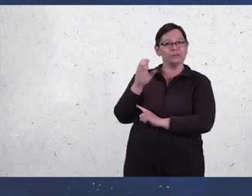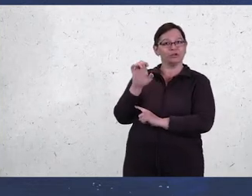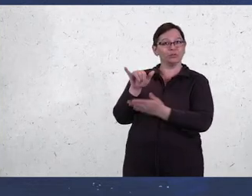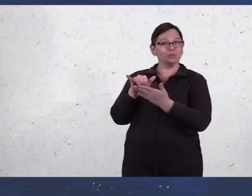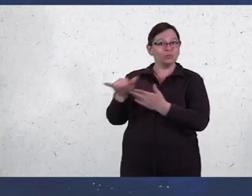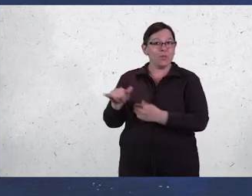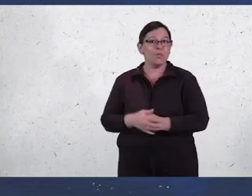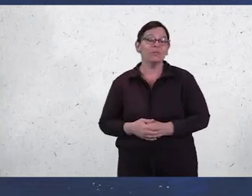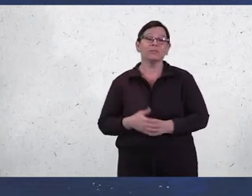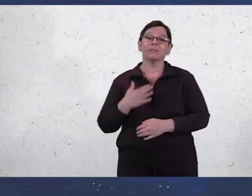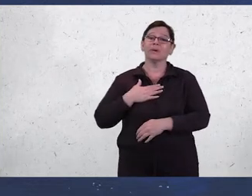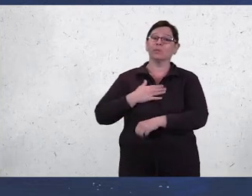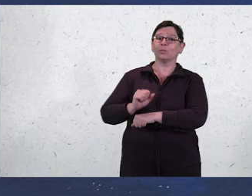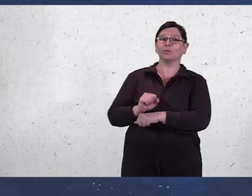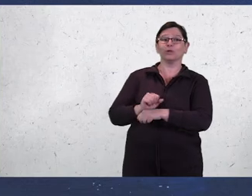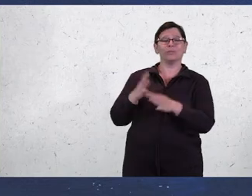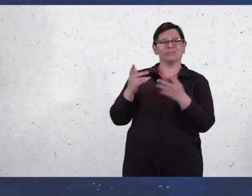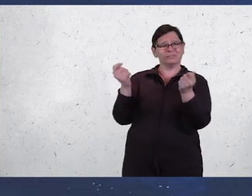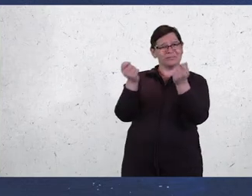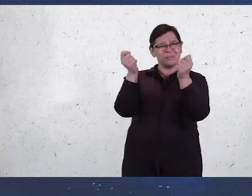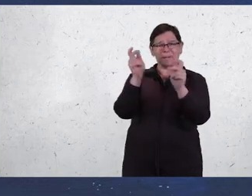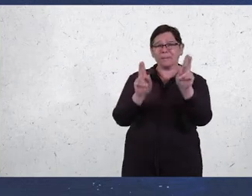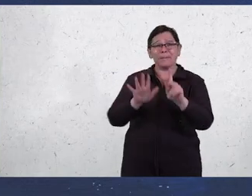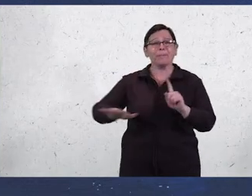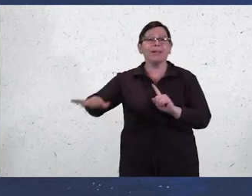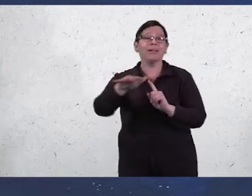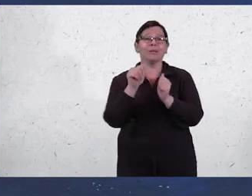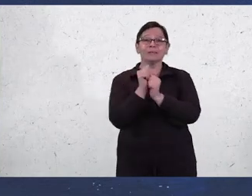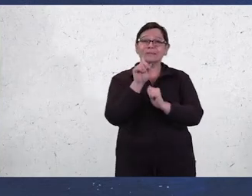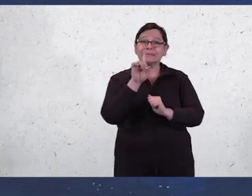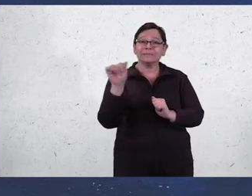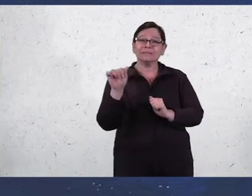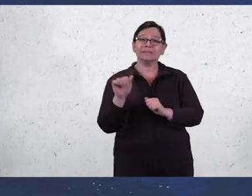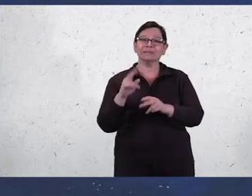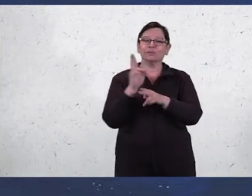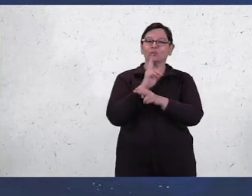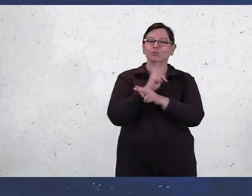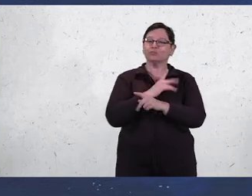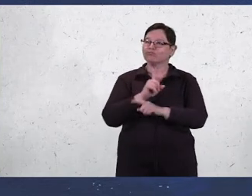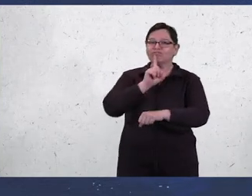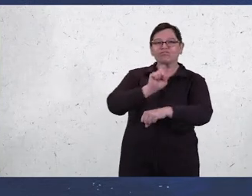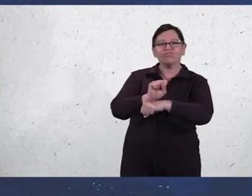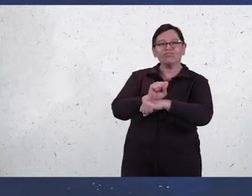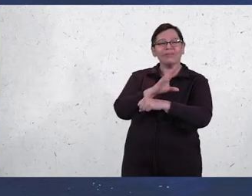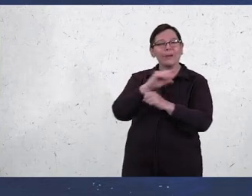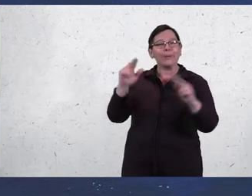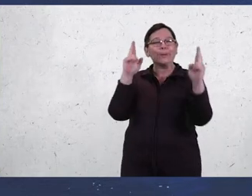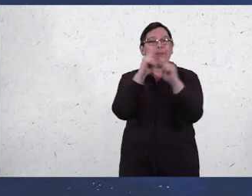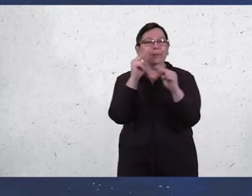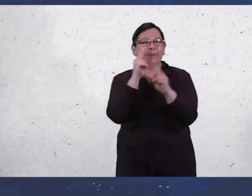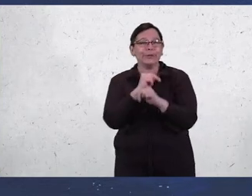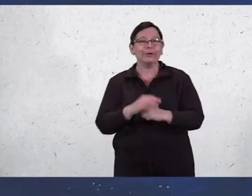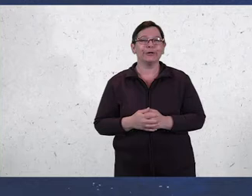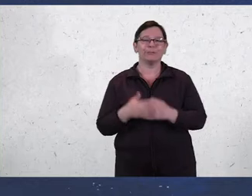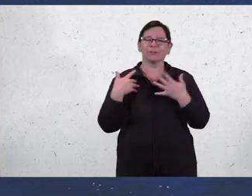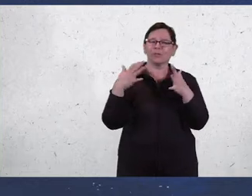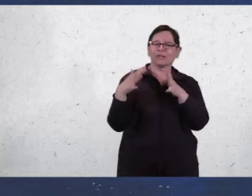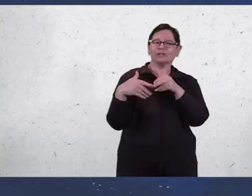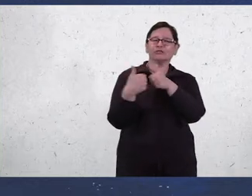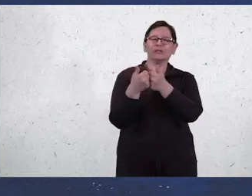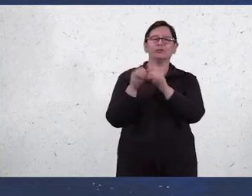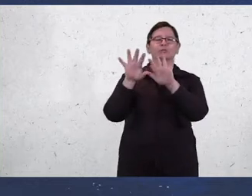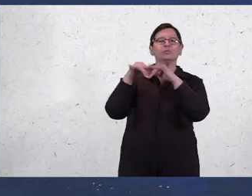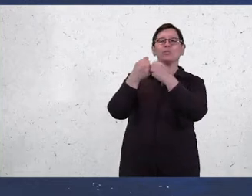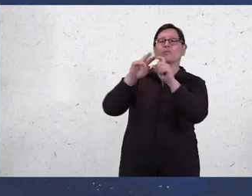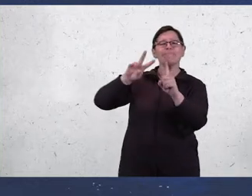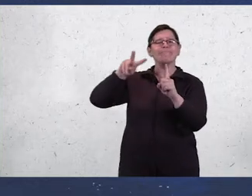with disabilities, often using surrealism and humor. I want to challenge societal perceptions and